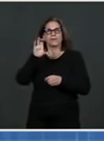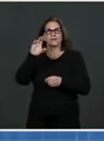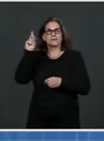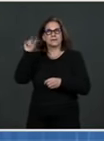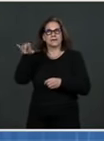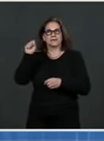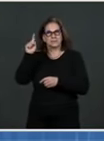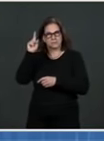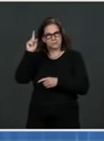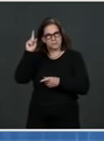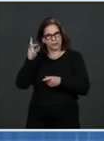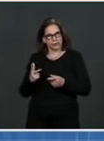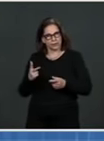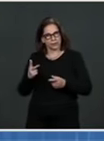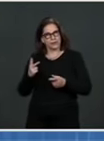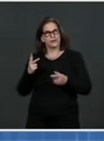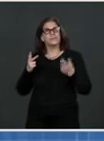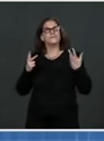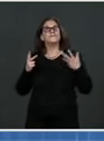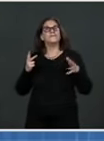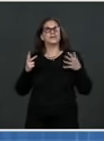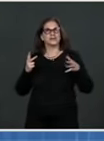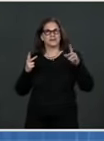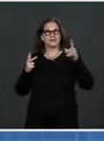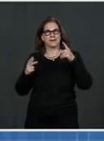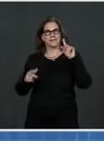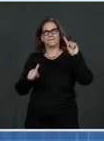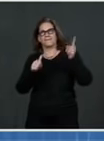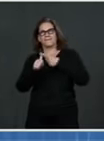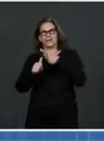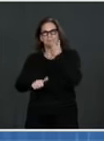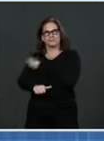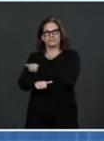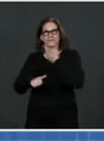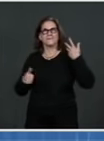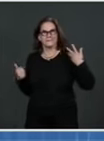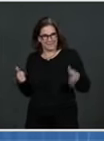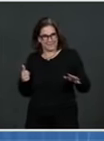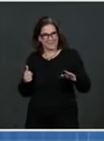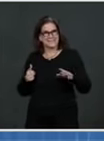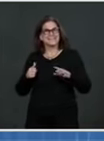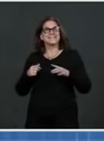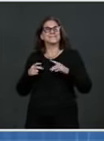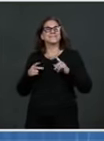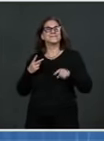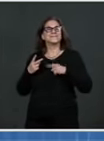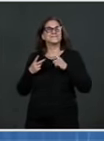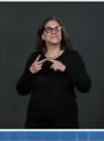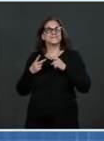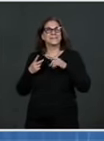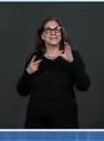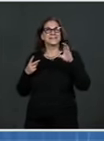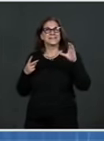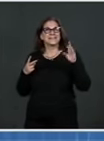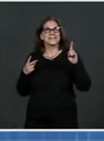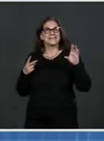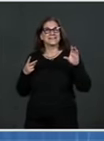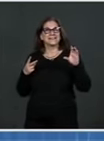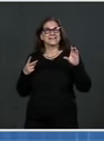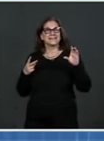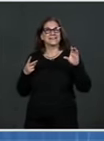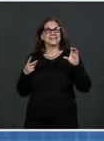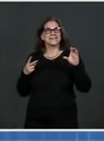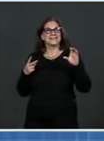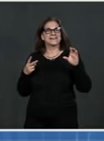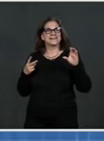one dose. Finally, I want to share today that CDC is making important updates to the list of underlying medical conditions that can